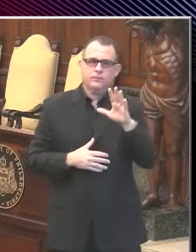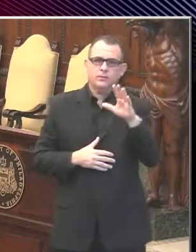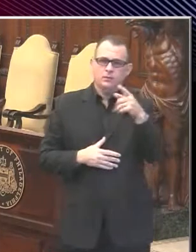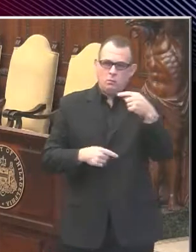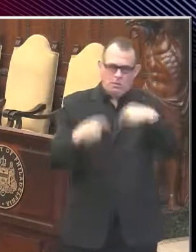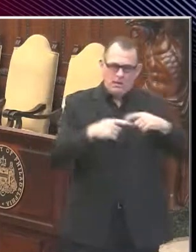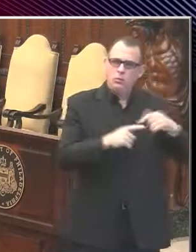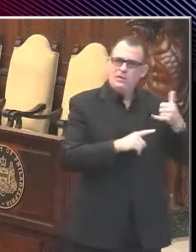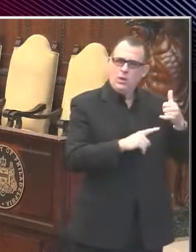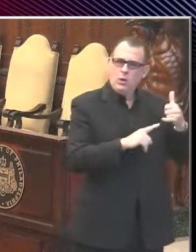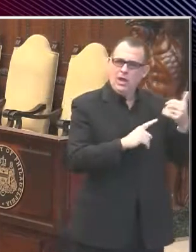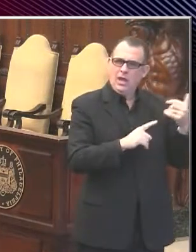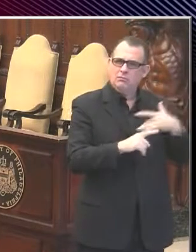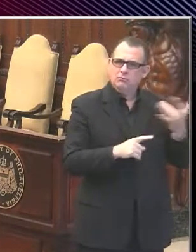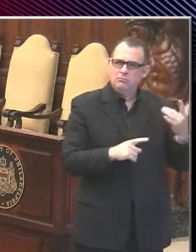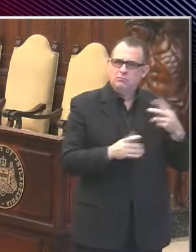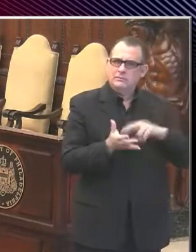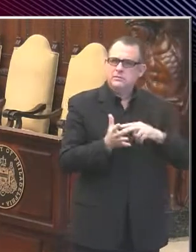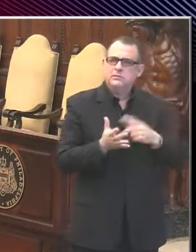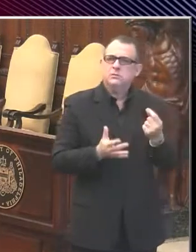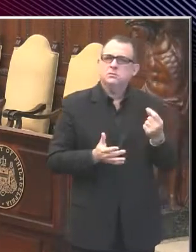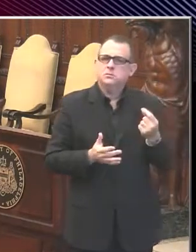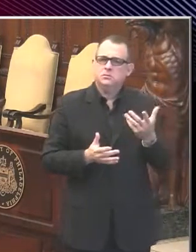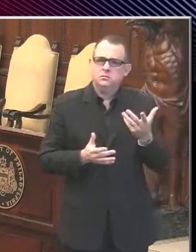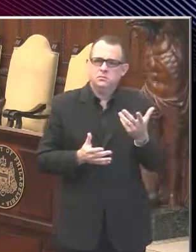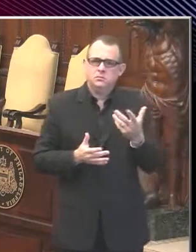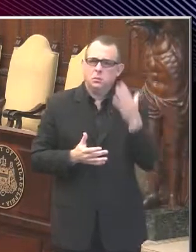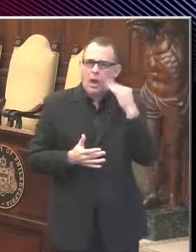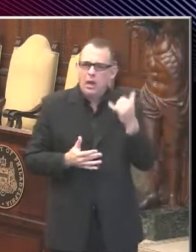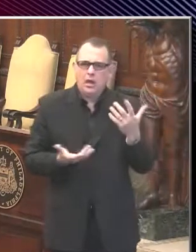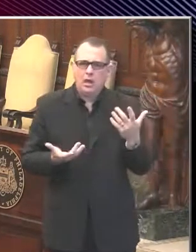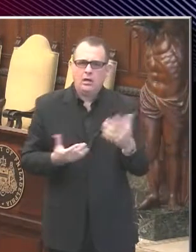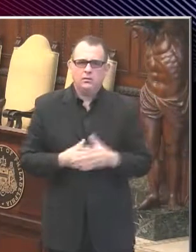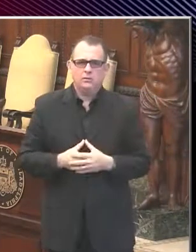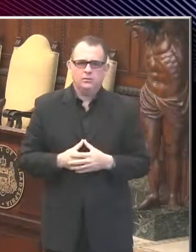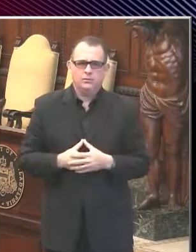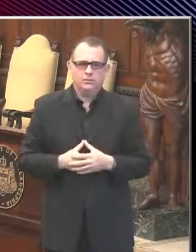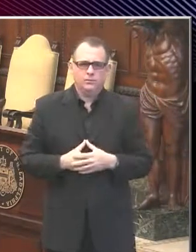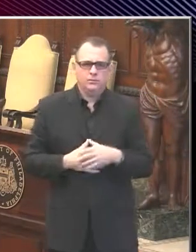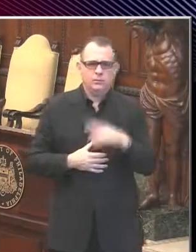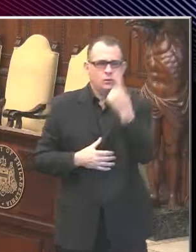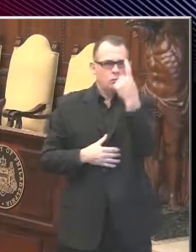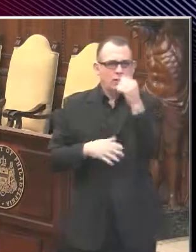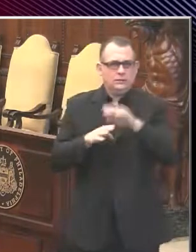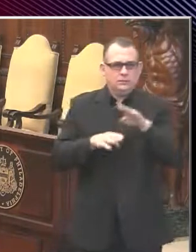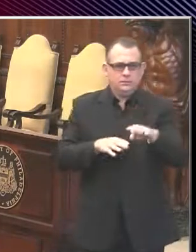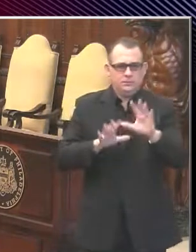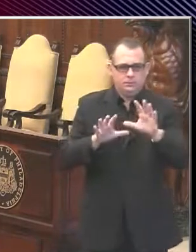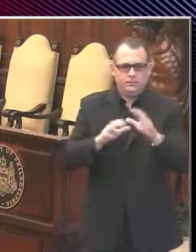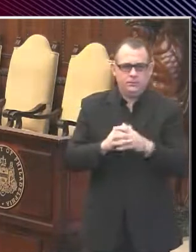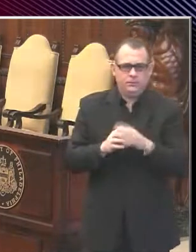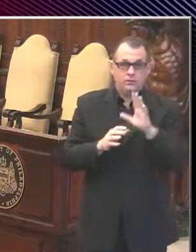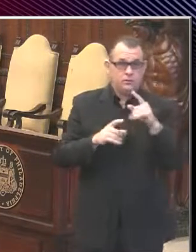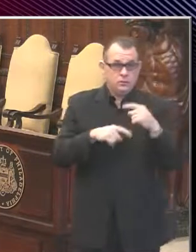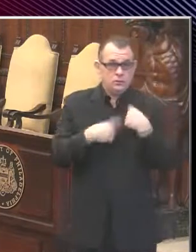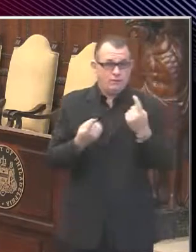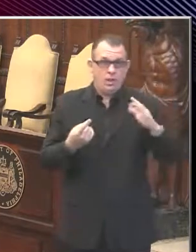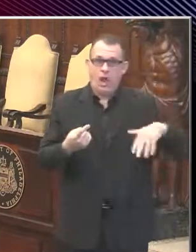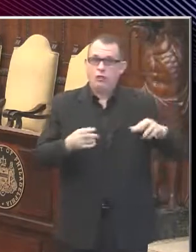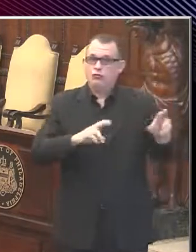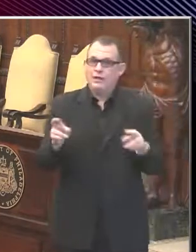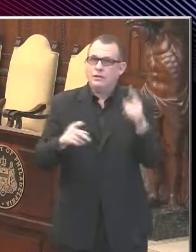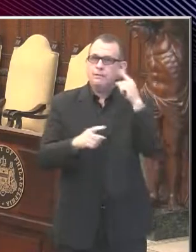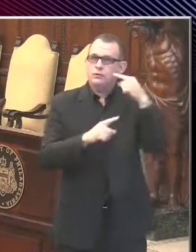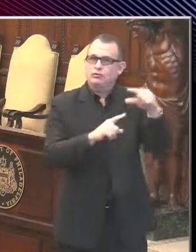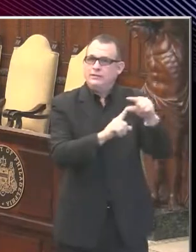You know, I think we're going to take this one step at a time, right? Now, the first step is to say, all right, we're not seeing the data that says that we can move to green. The